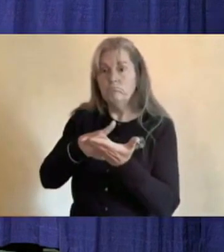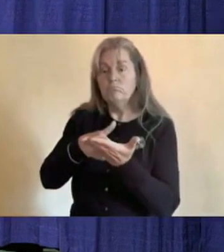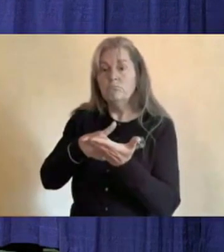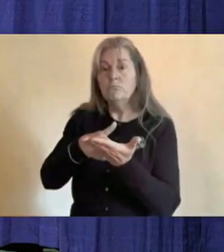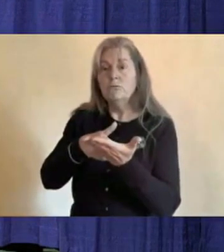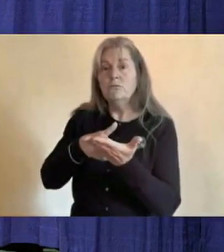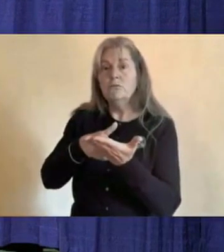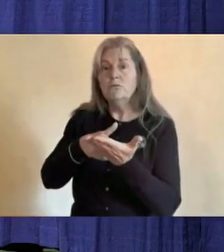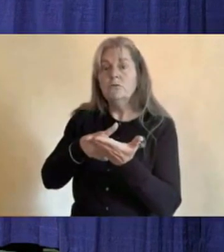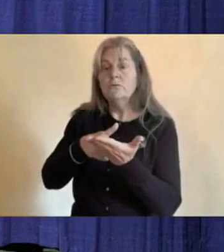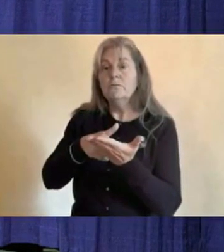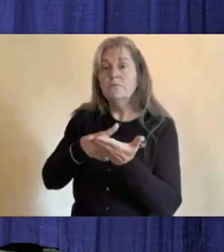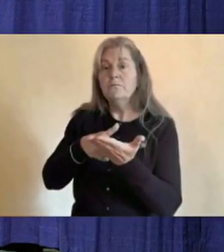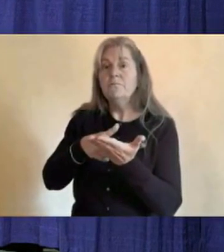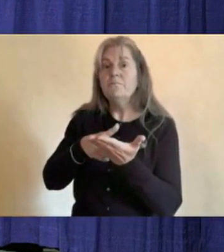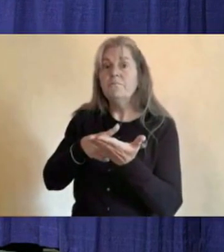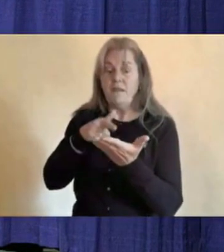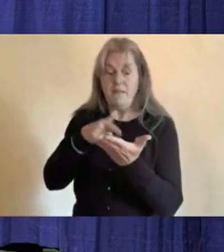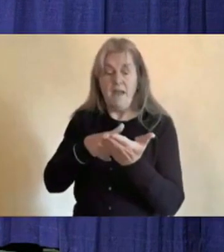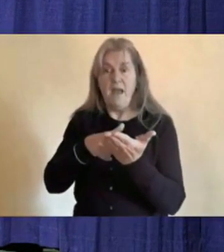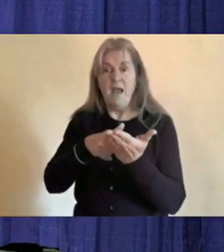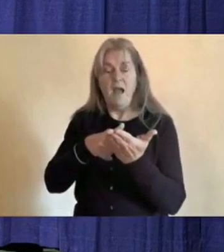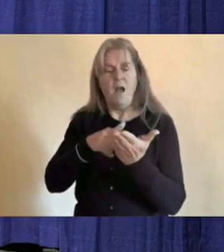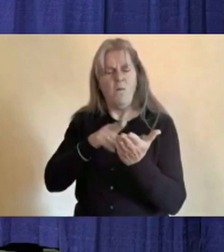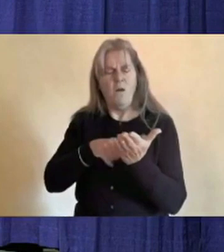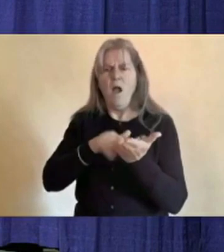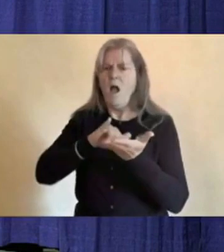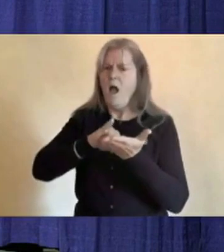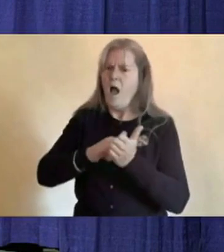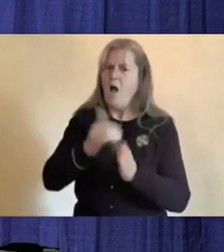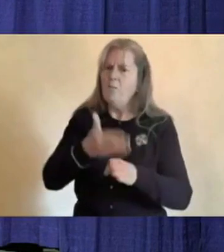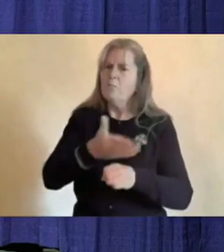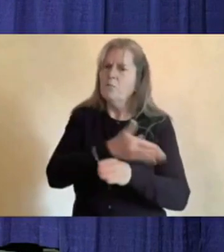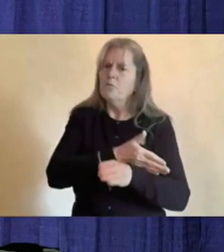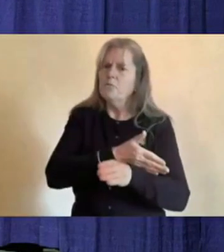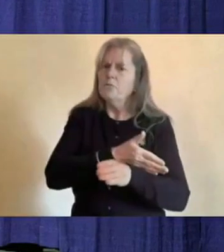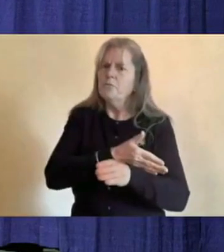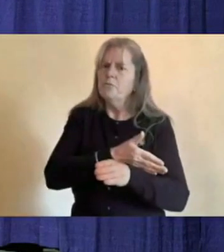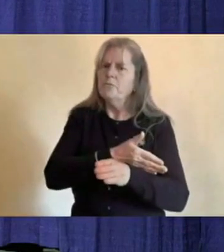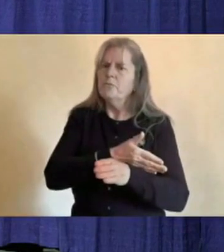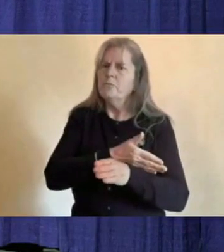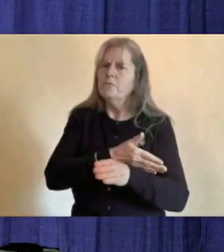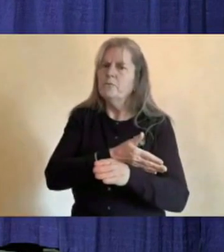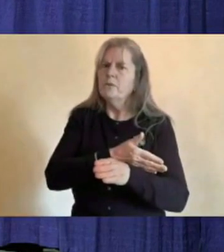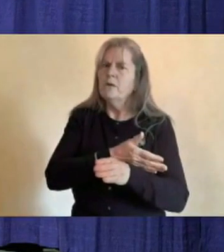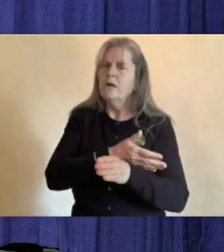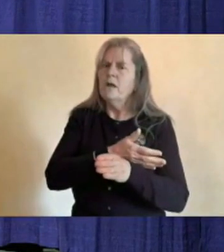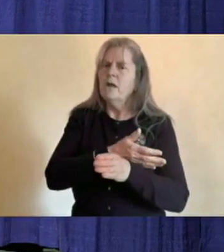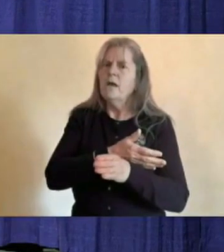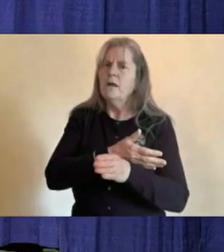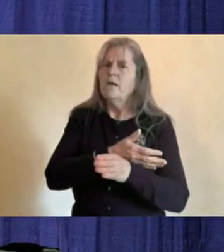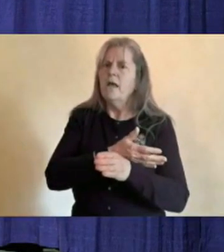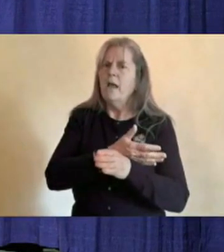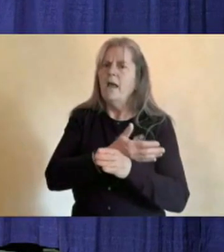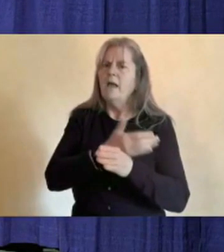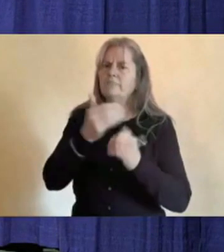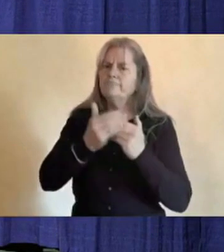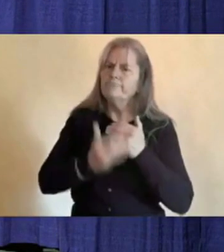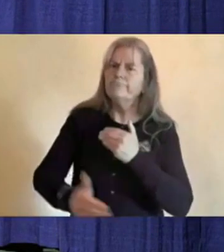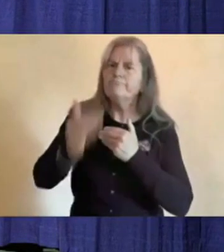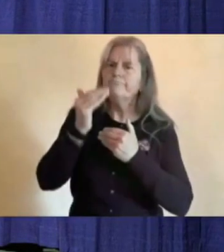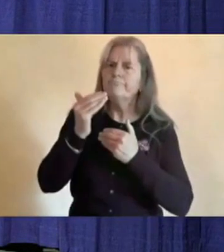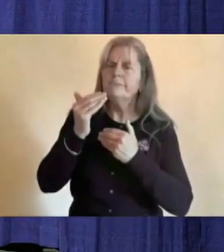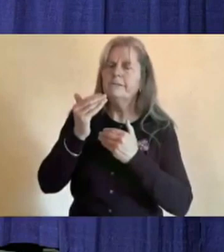special education will guide us on how to improve those services and how to do better in the future. Whether that means